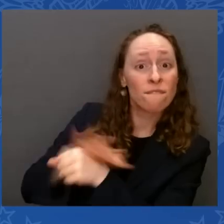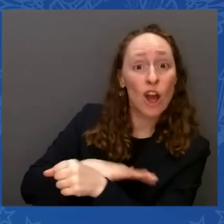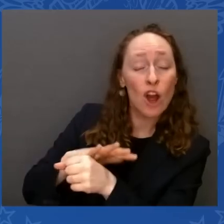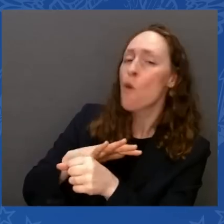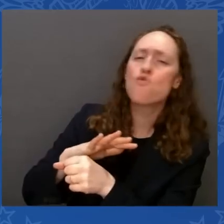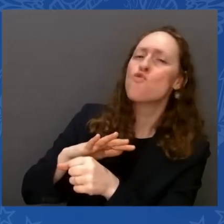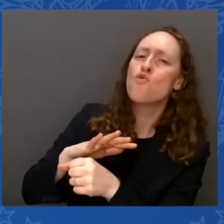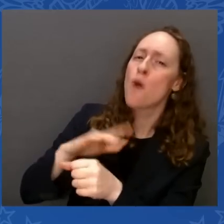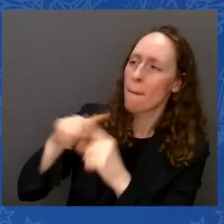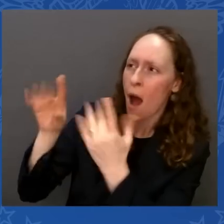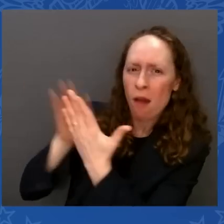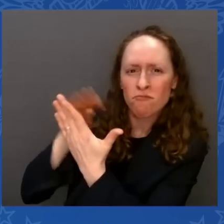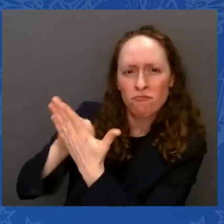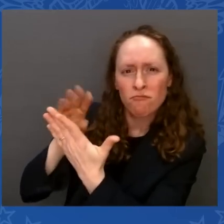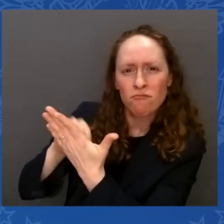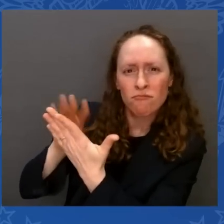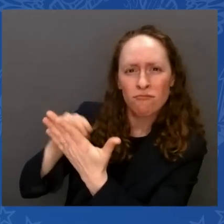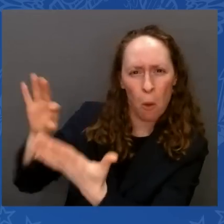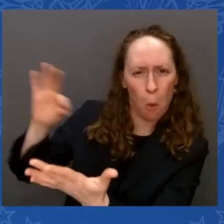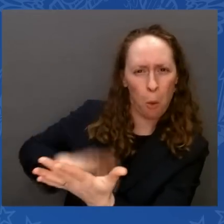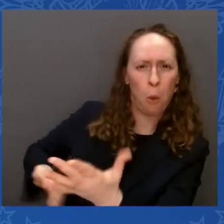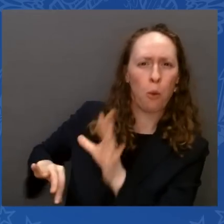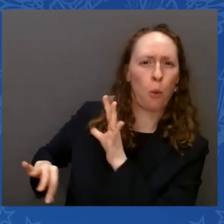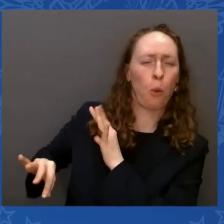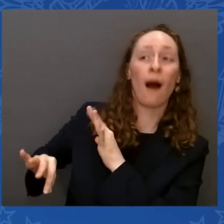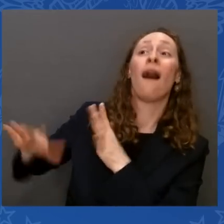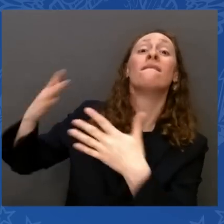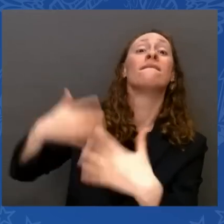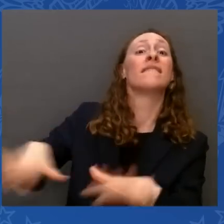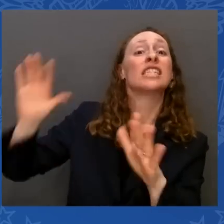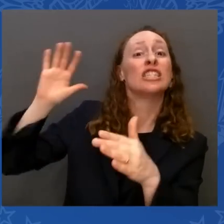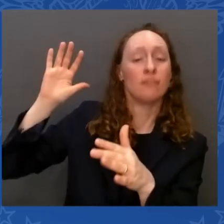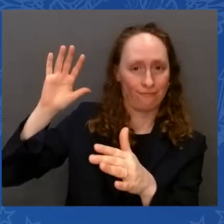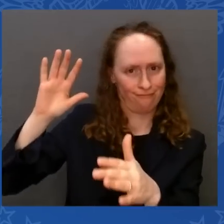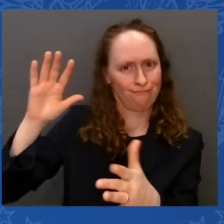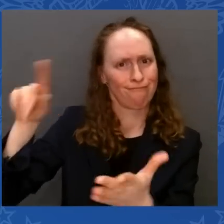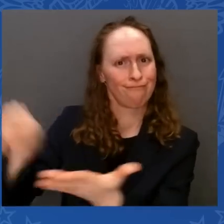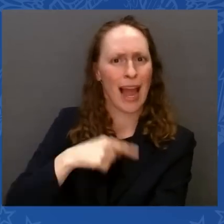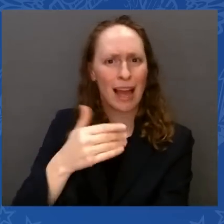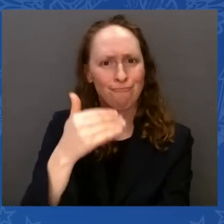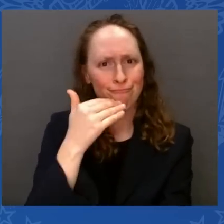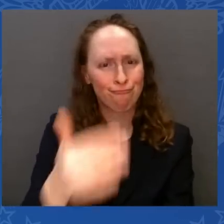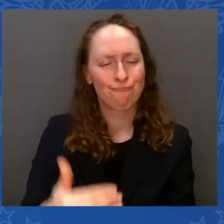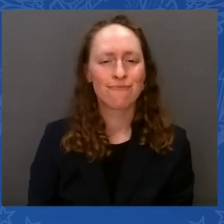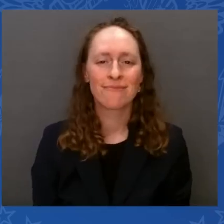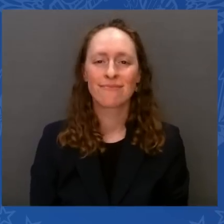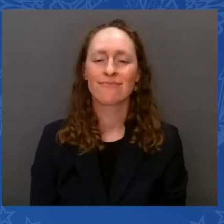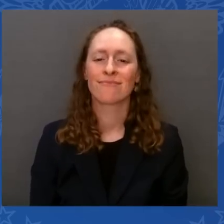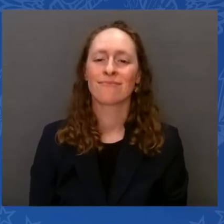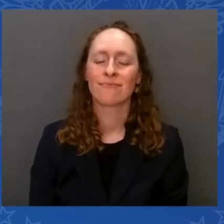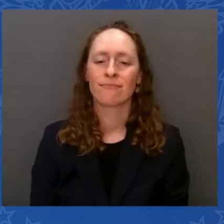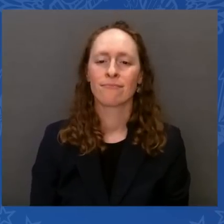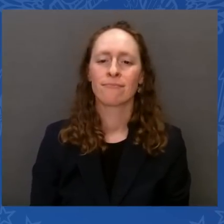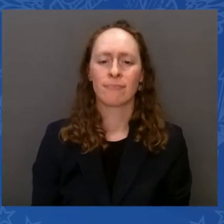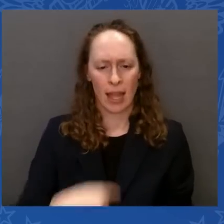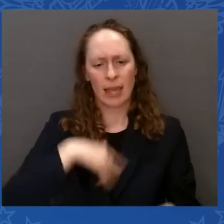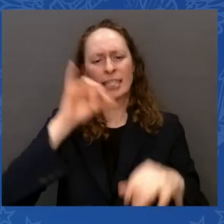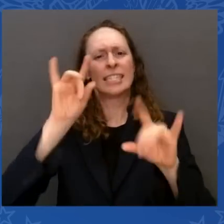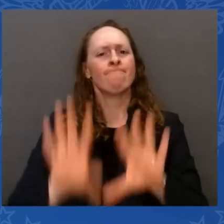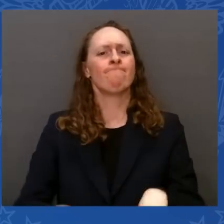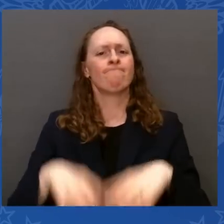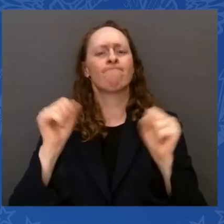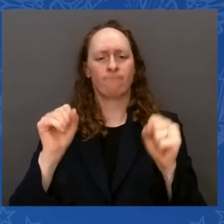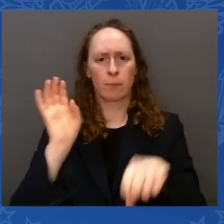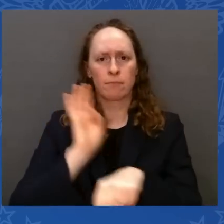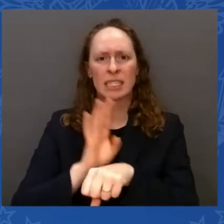member. And I — what I said to the business — I think it was the Business Roundtable I was talking to in Washington. And they asked why I was so pro-union. I said,